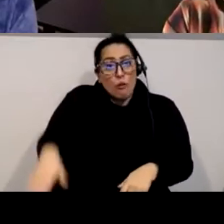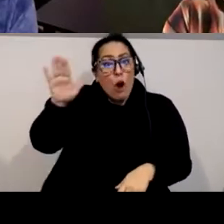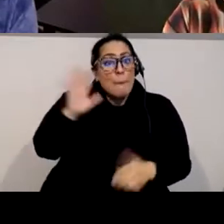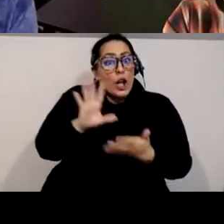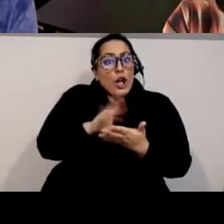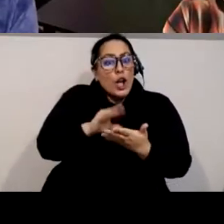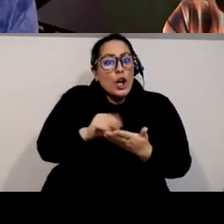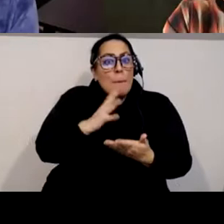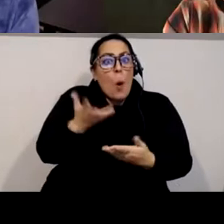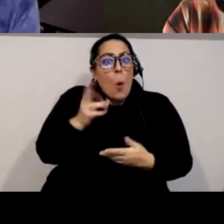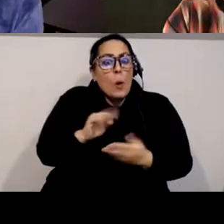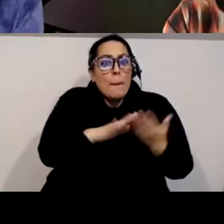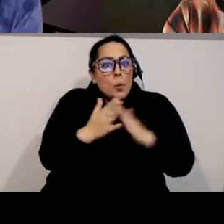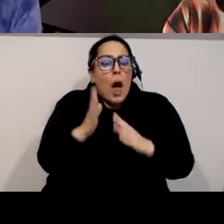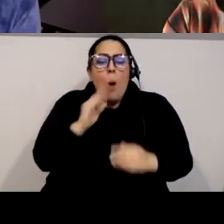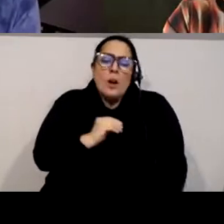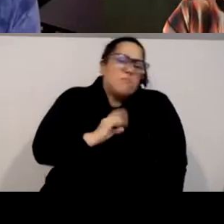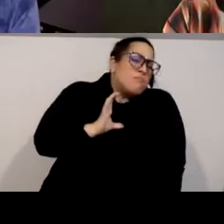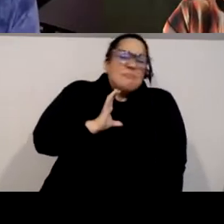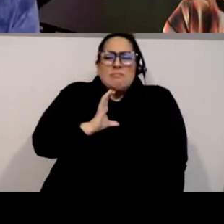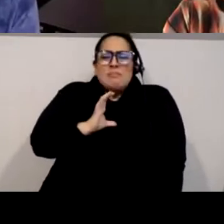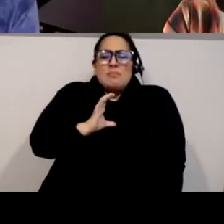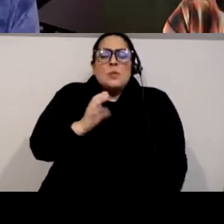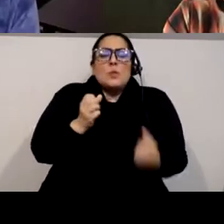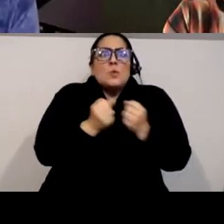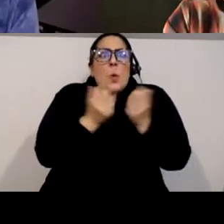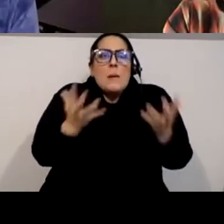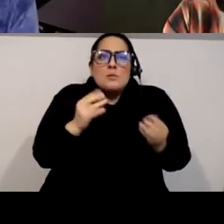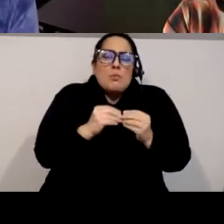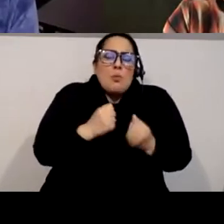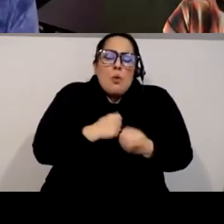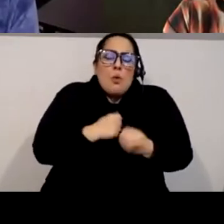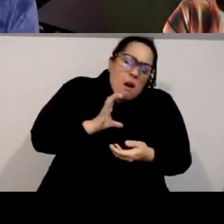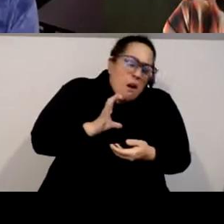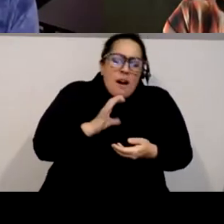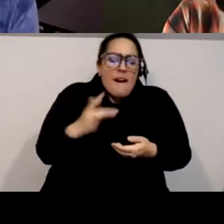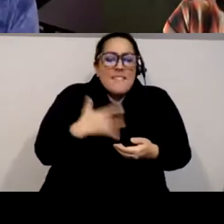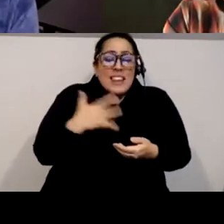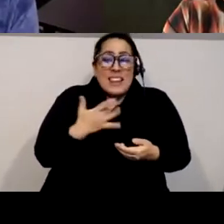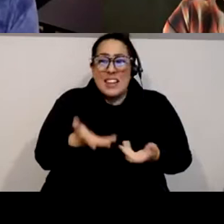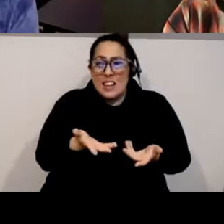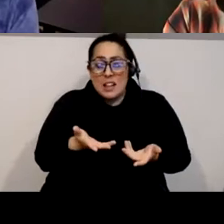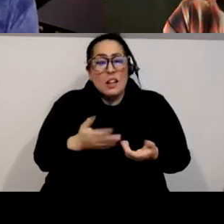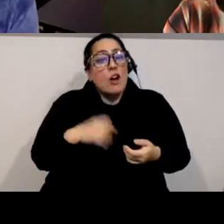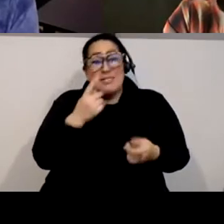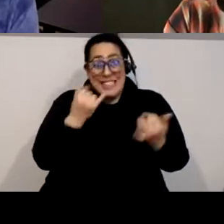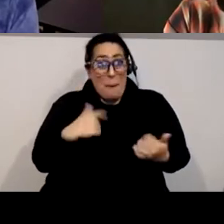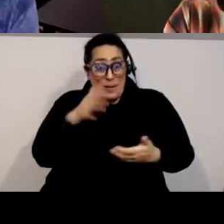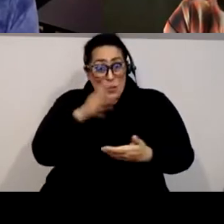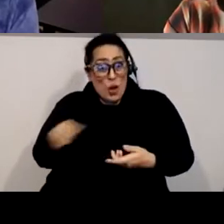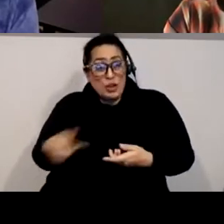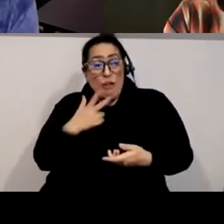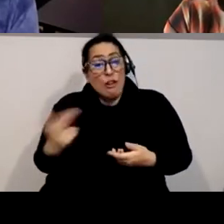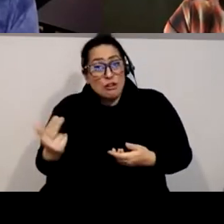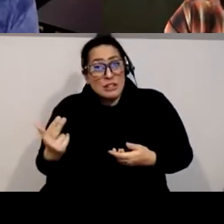and so i think education we're only told one side still my daughter i've got a 13 year old she still doesn't